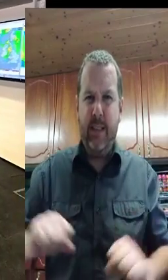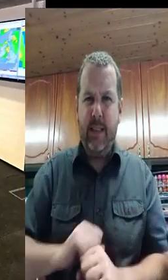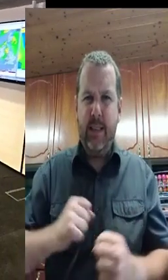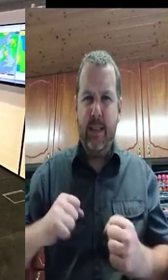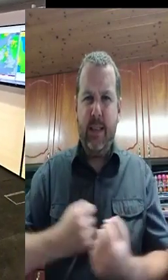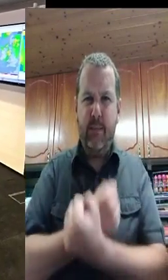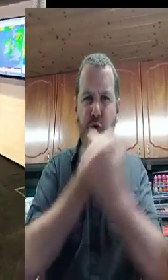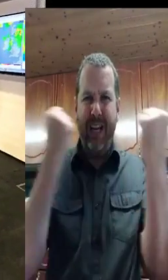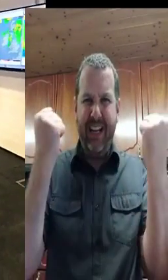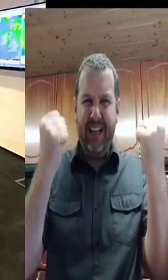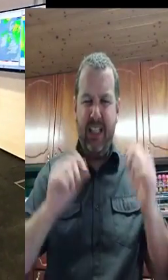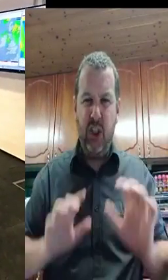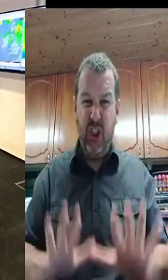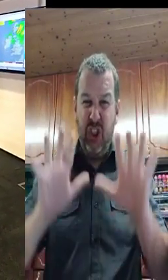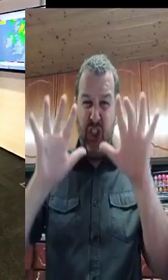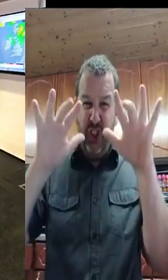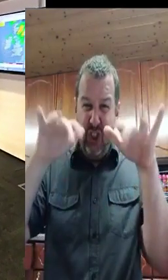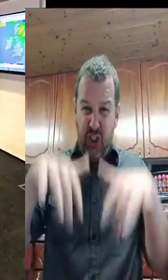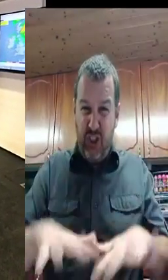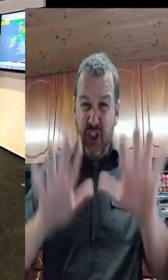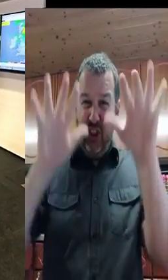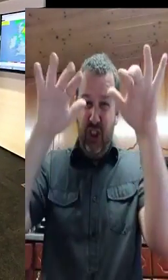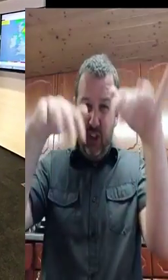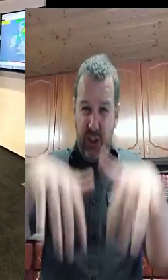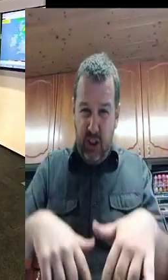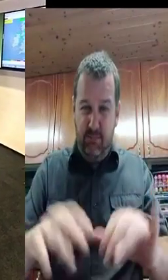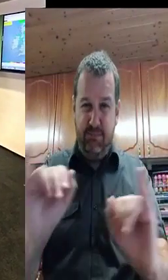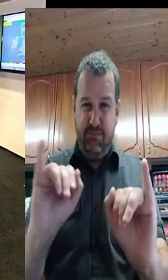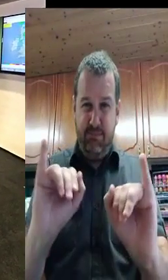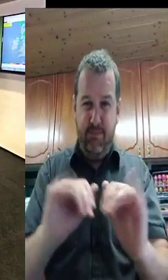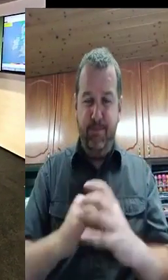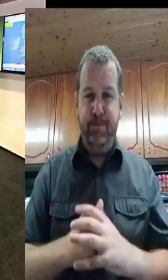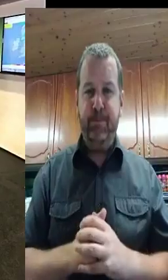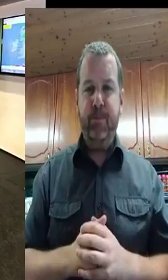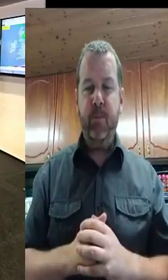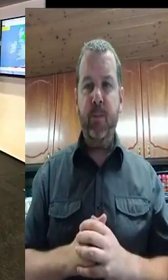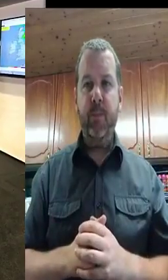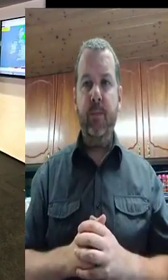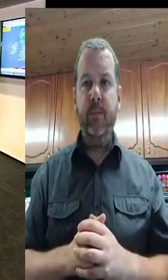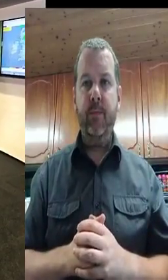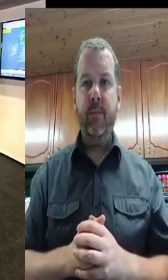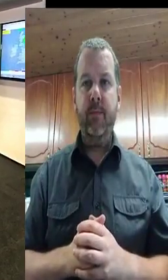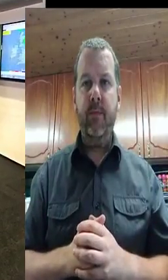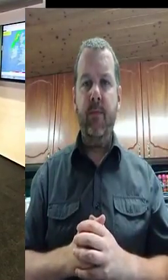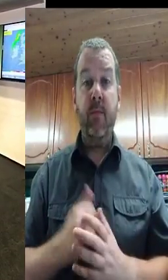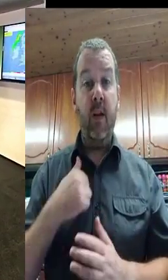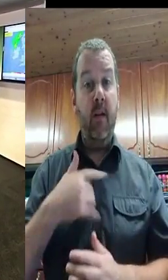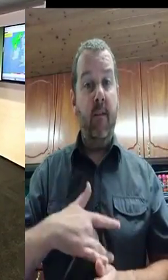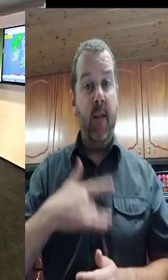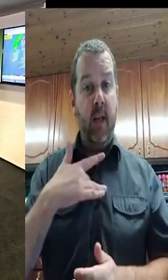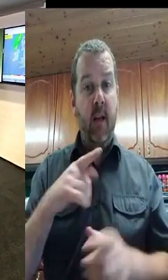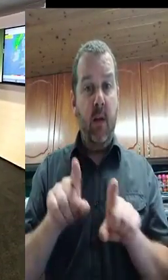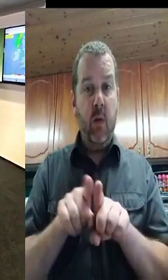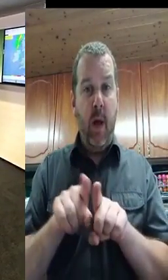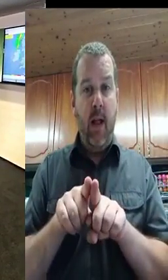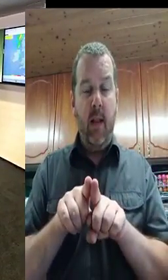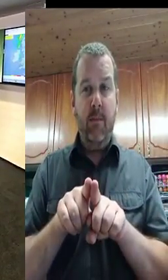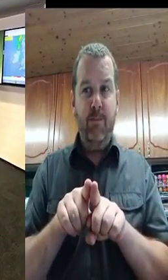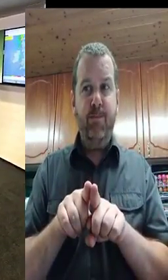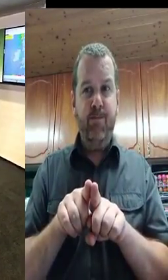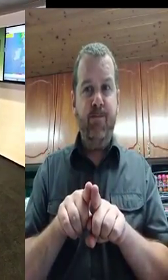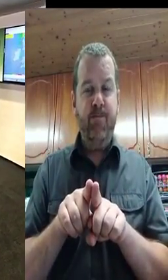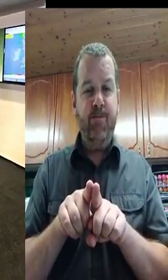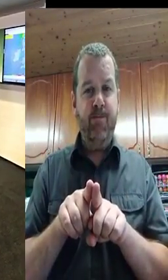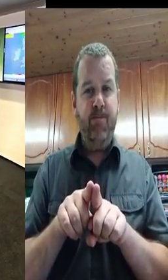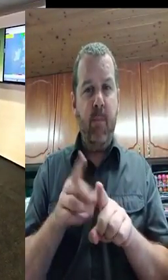affected at a more local level. But they will be areas that have deeper water closer inshore. And the